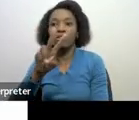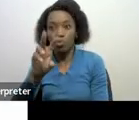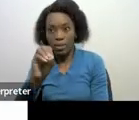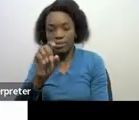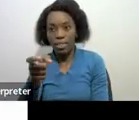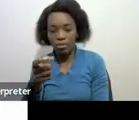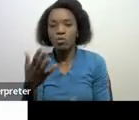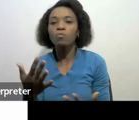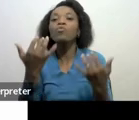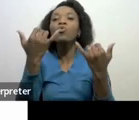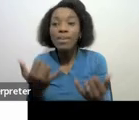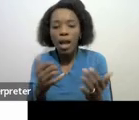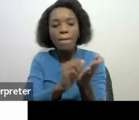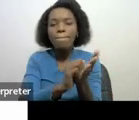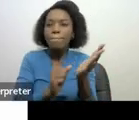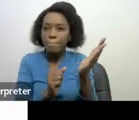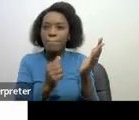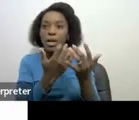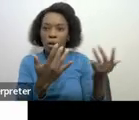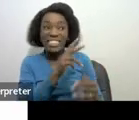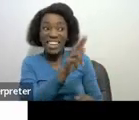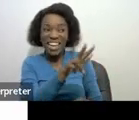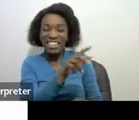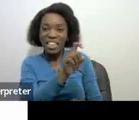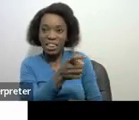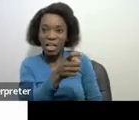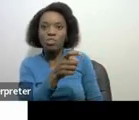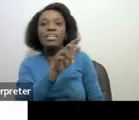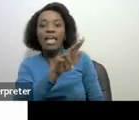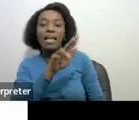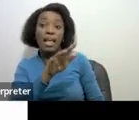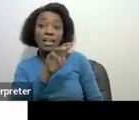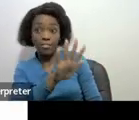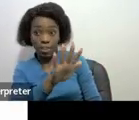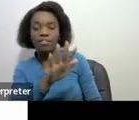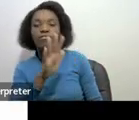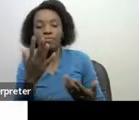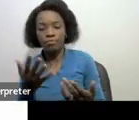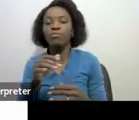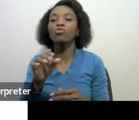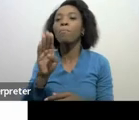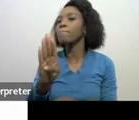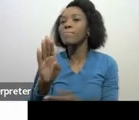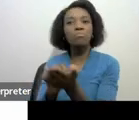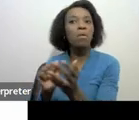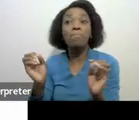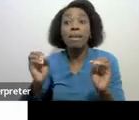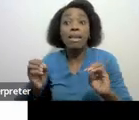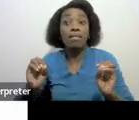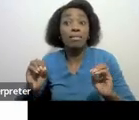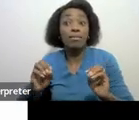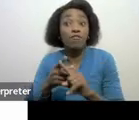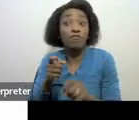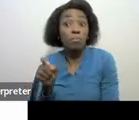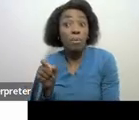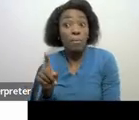tax which was deducted from agent A was $18,895. Agent B didn't deduct any tax from